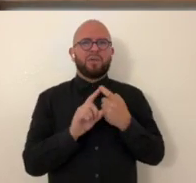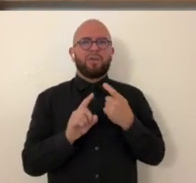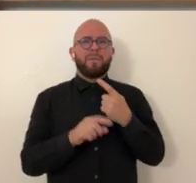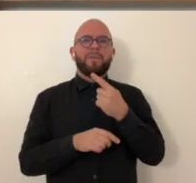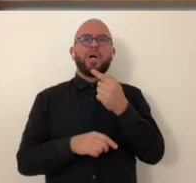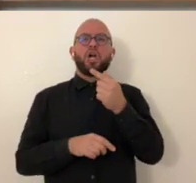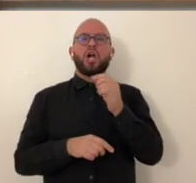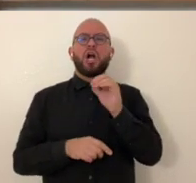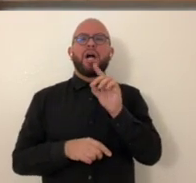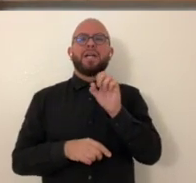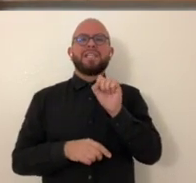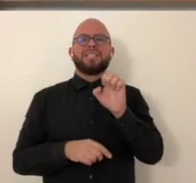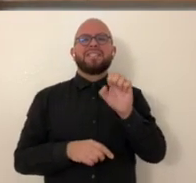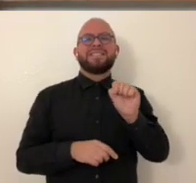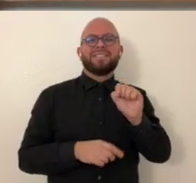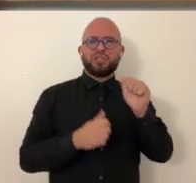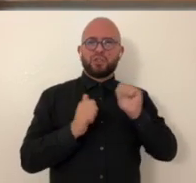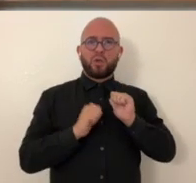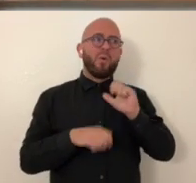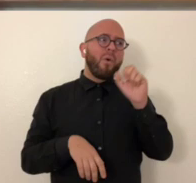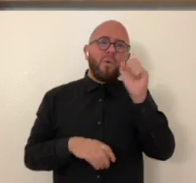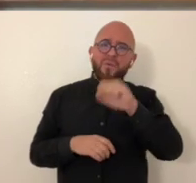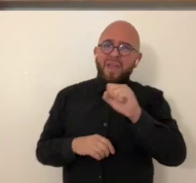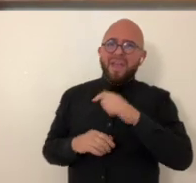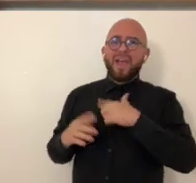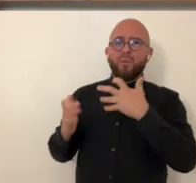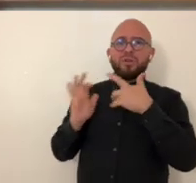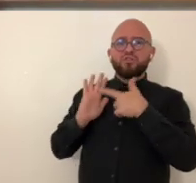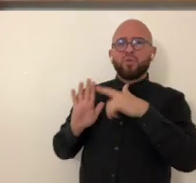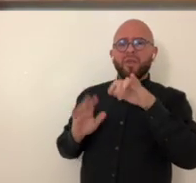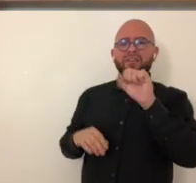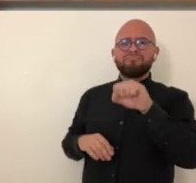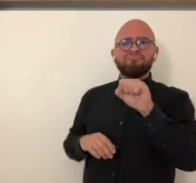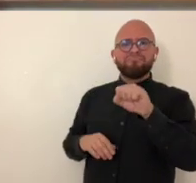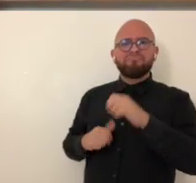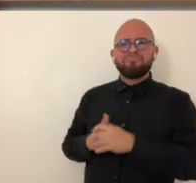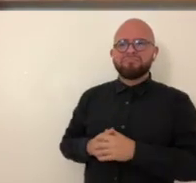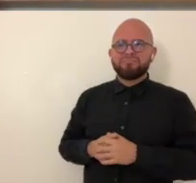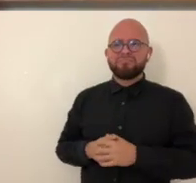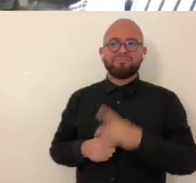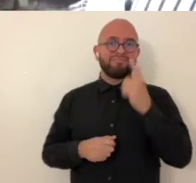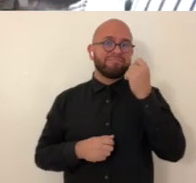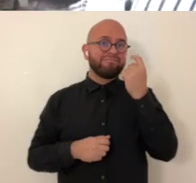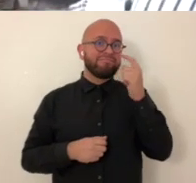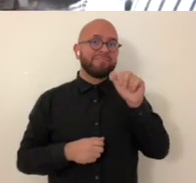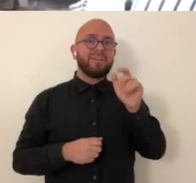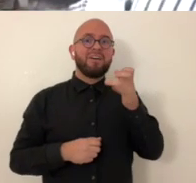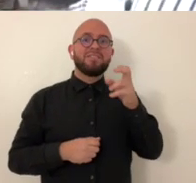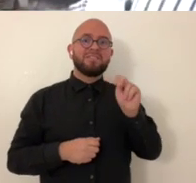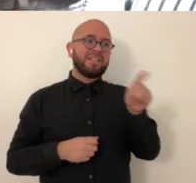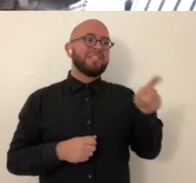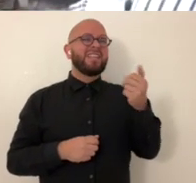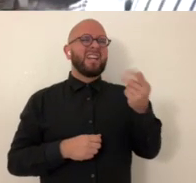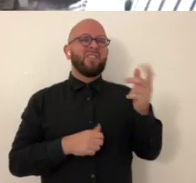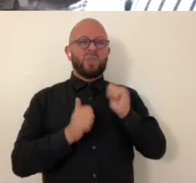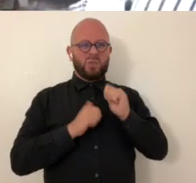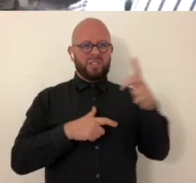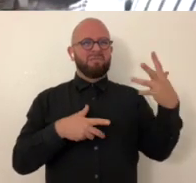work from the uh from the goddesses show that um yeah